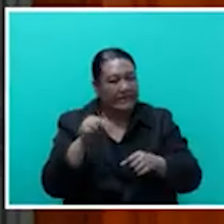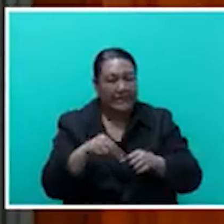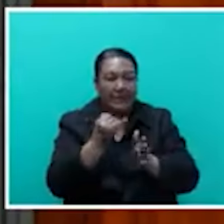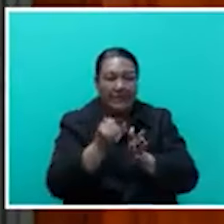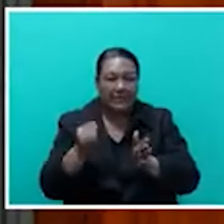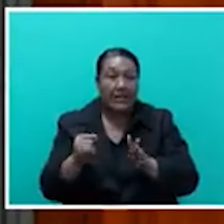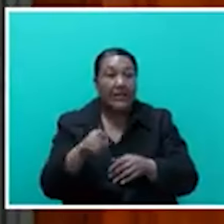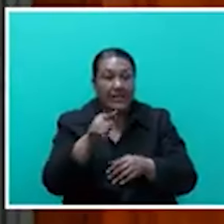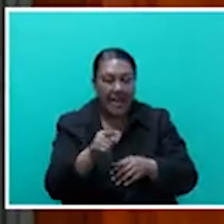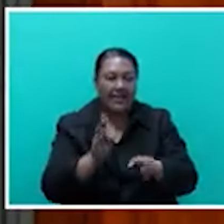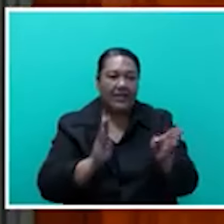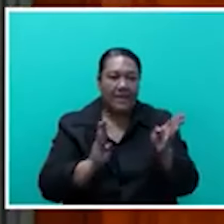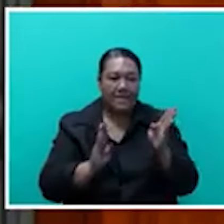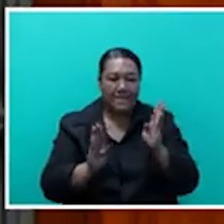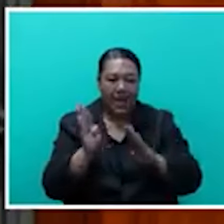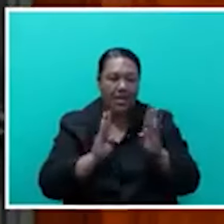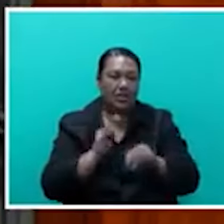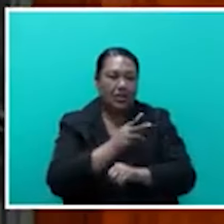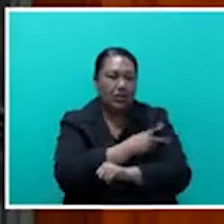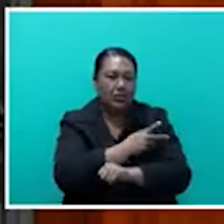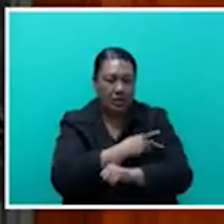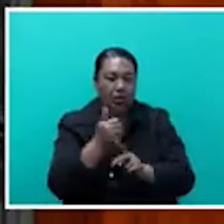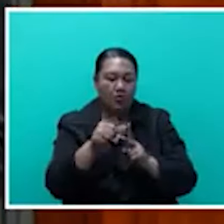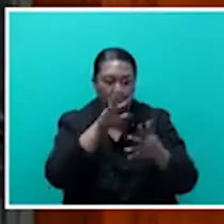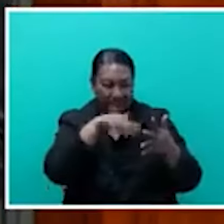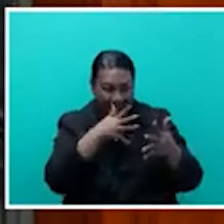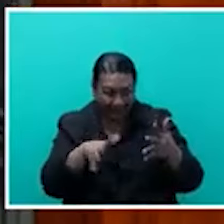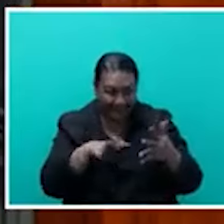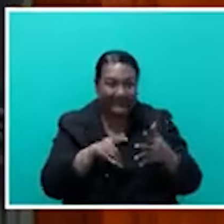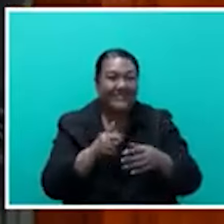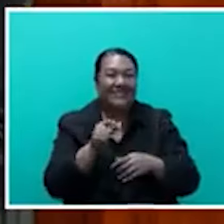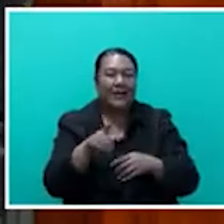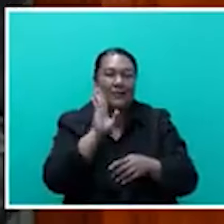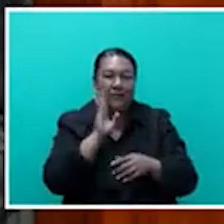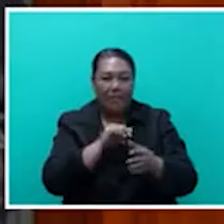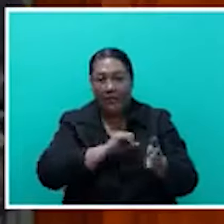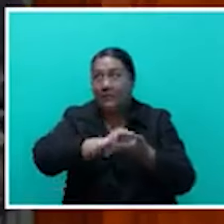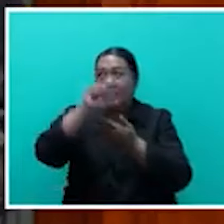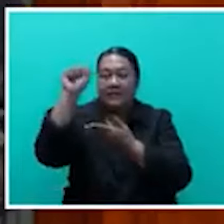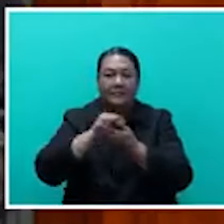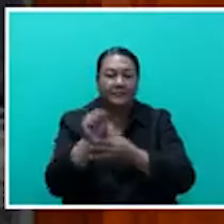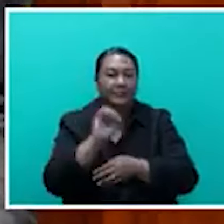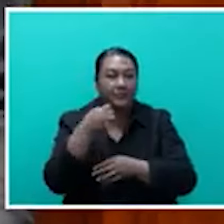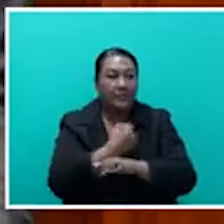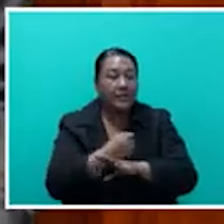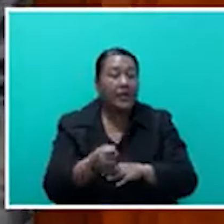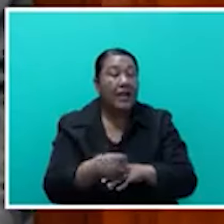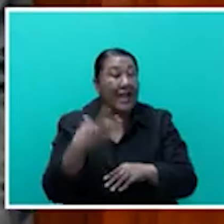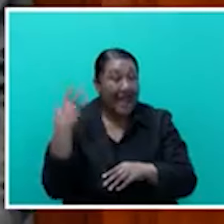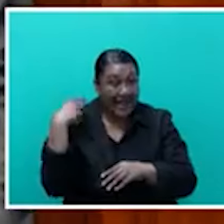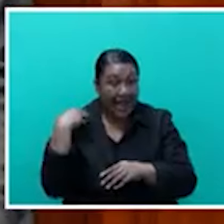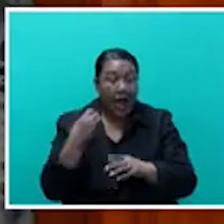biosecurity. Honourable Speaker, Canada also has a growing